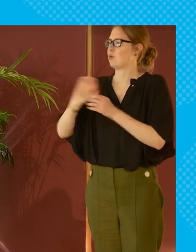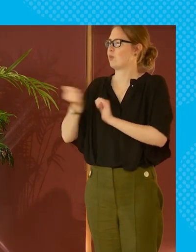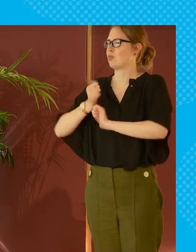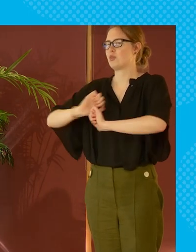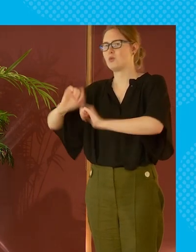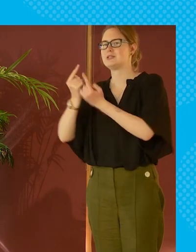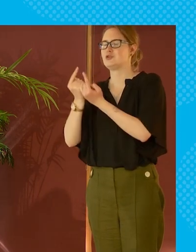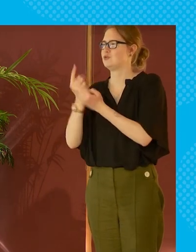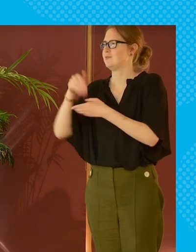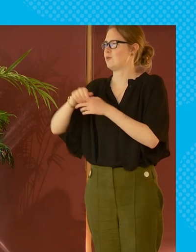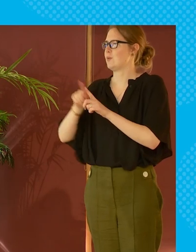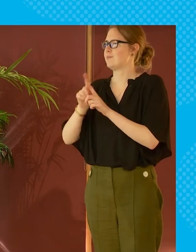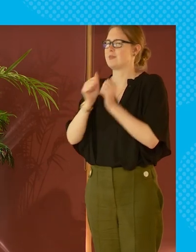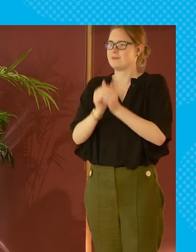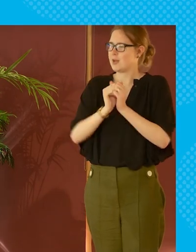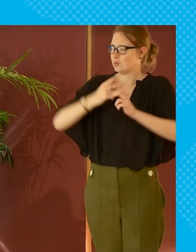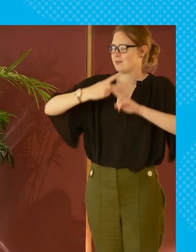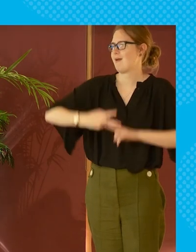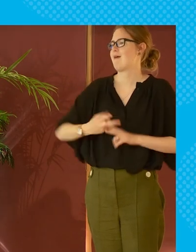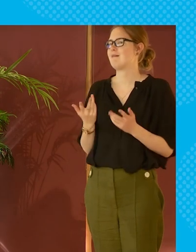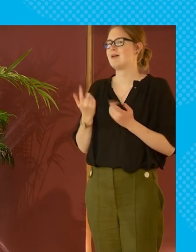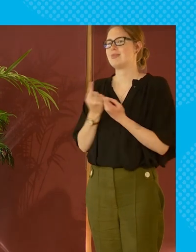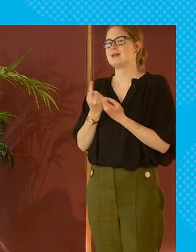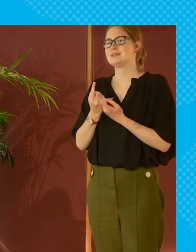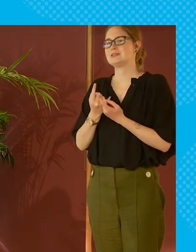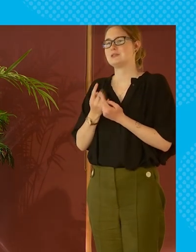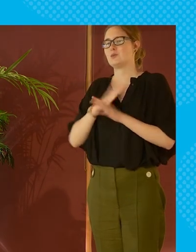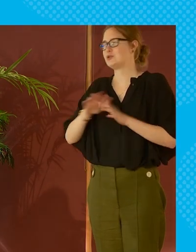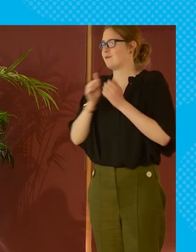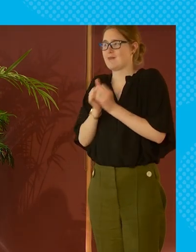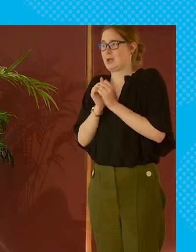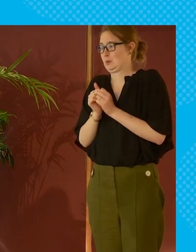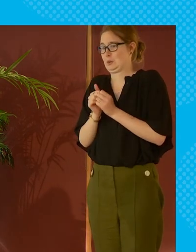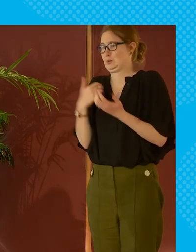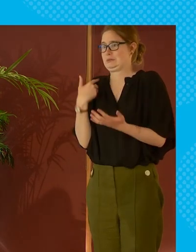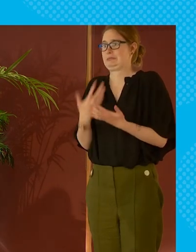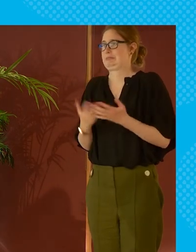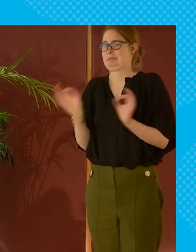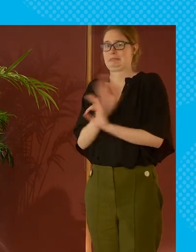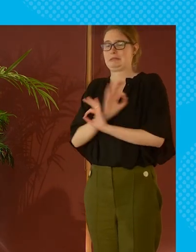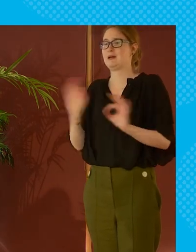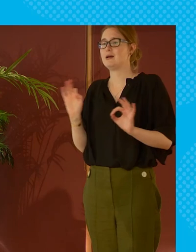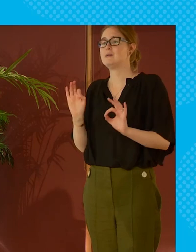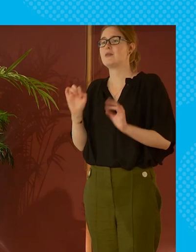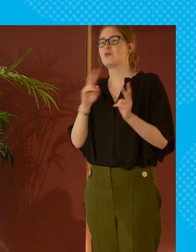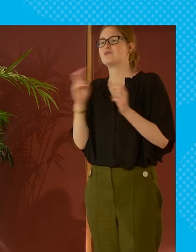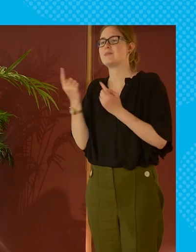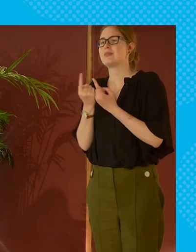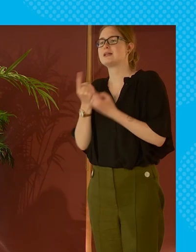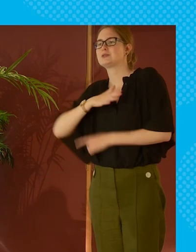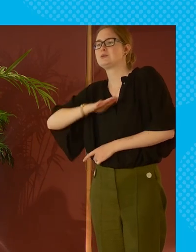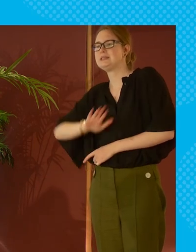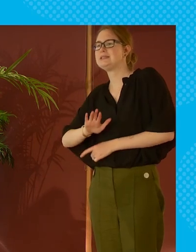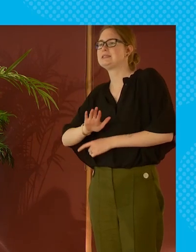all that um the value of care things that we really don't value at all would be the